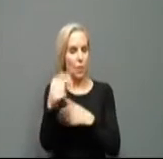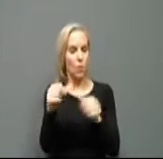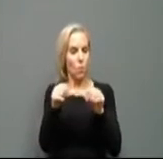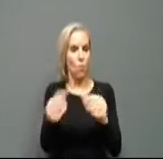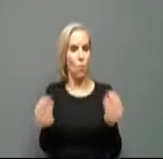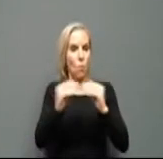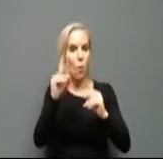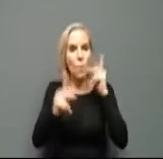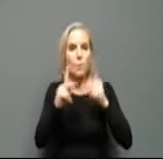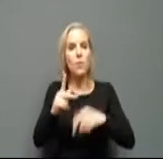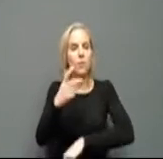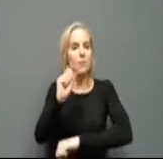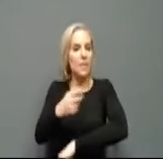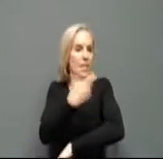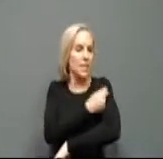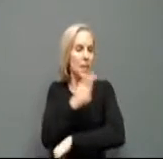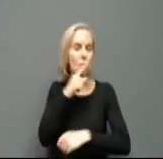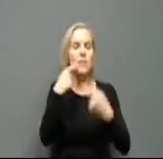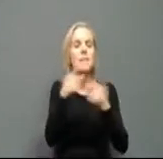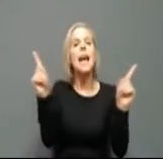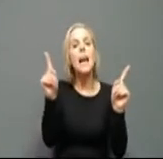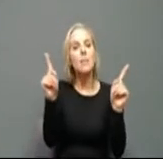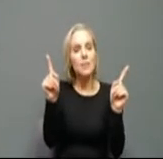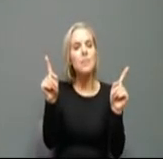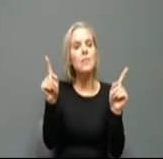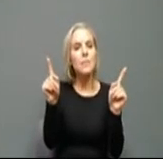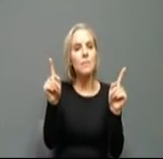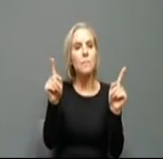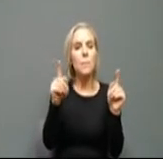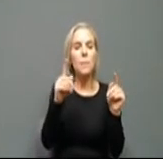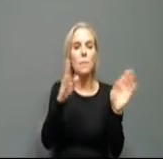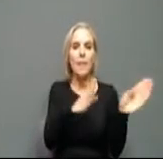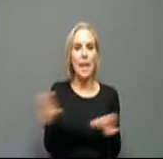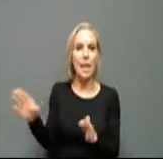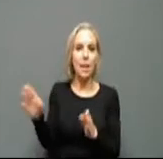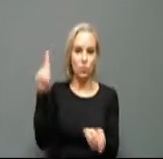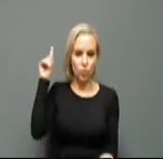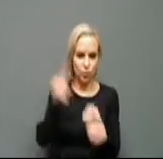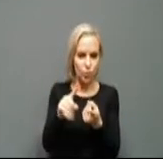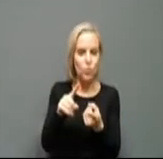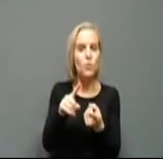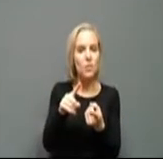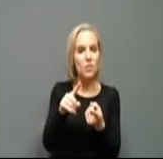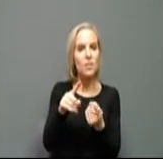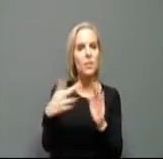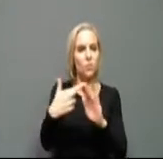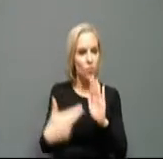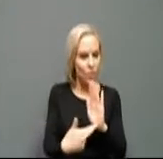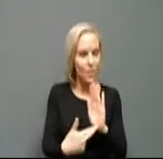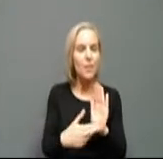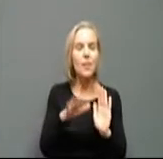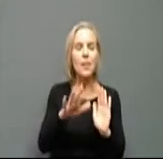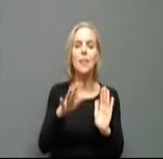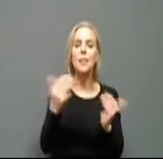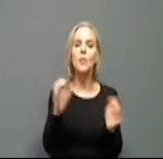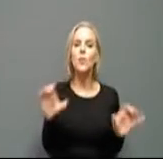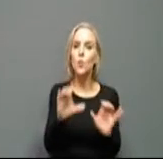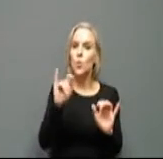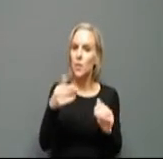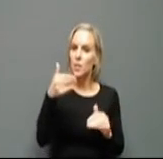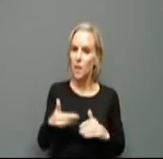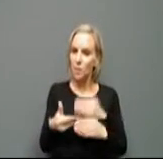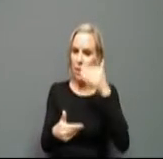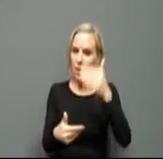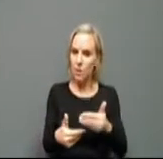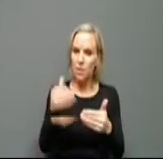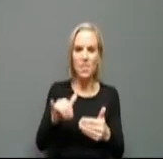will be announcing a plan to further reduce restrictions. And again, we're gonna do it step by step like we have always